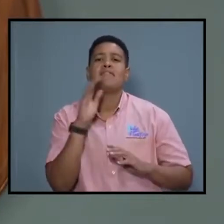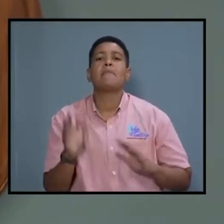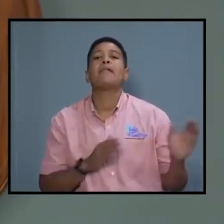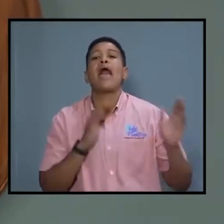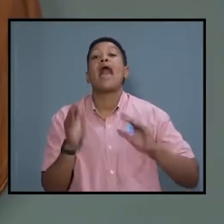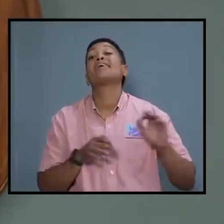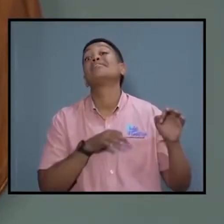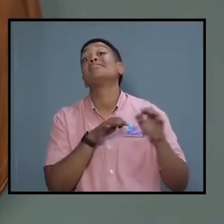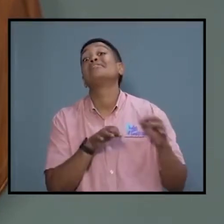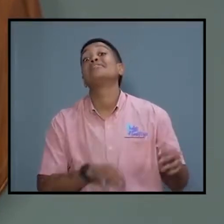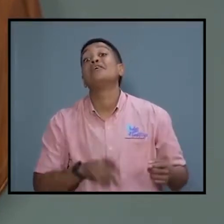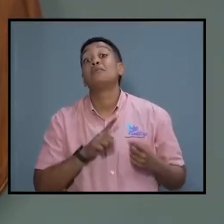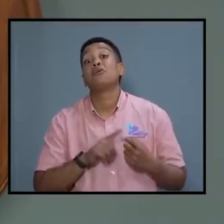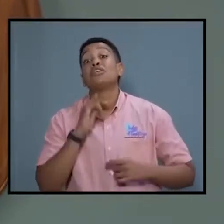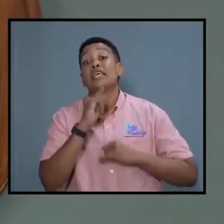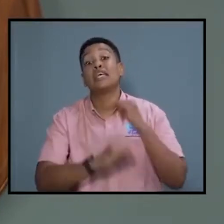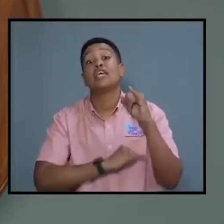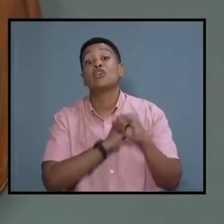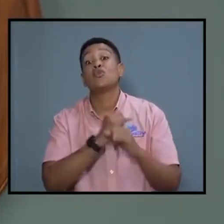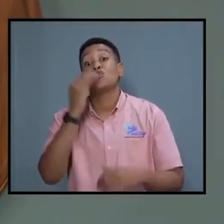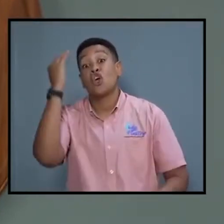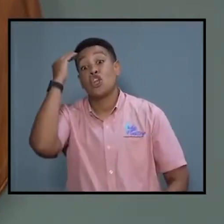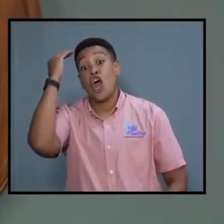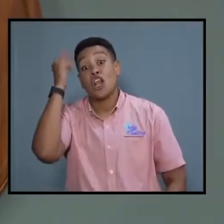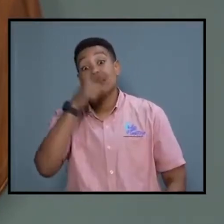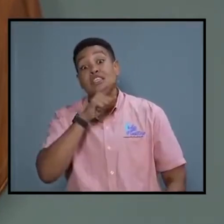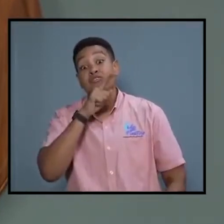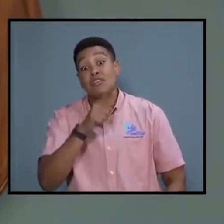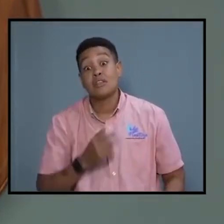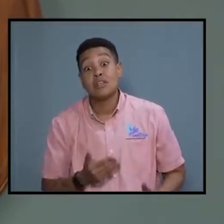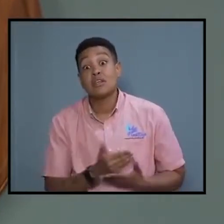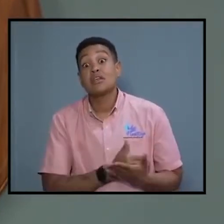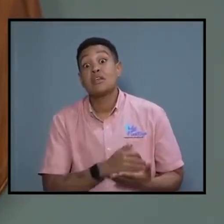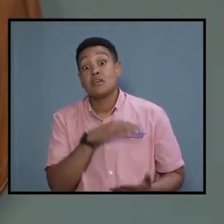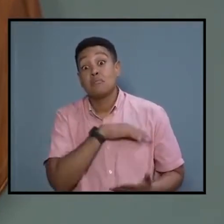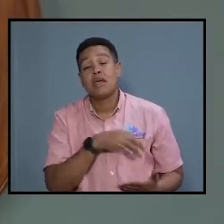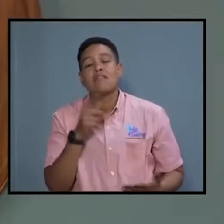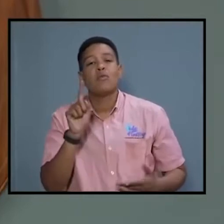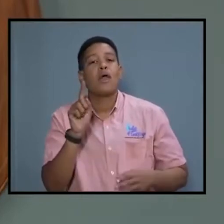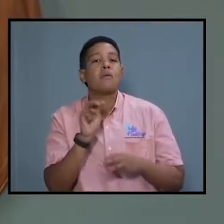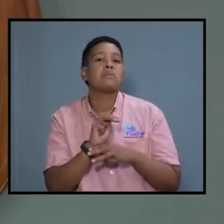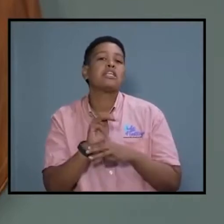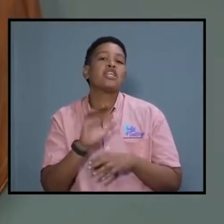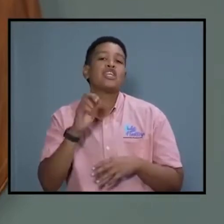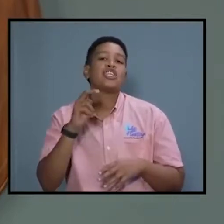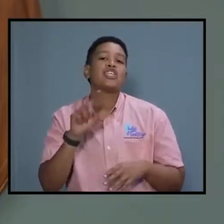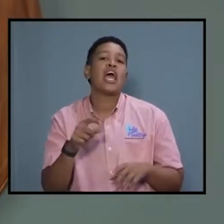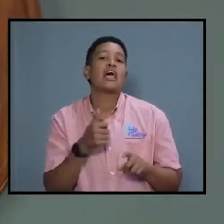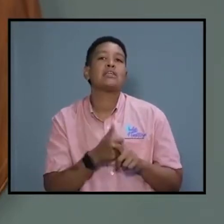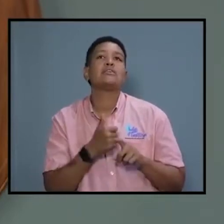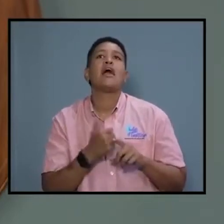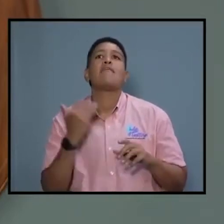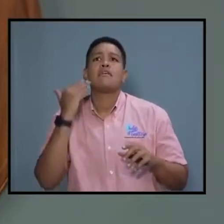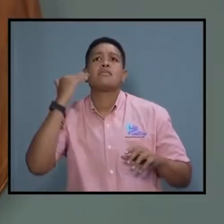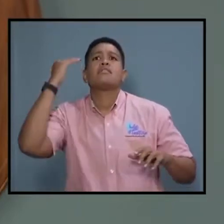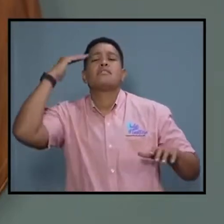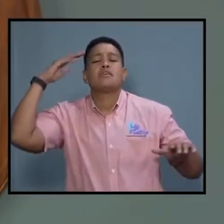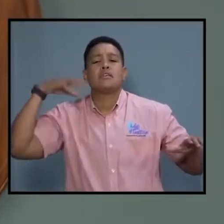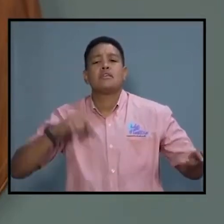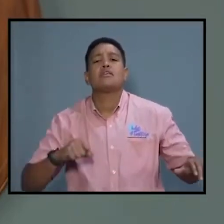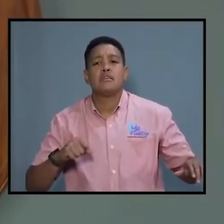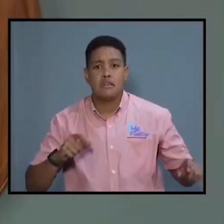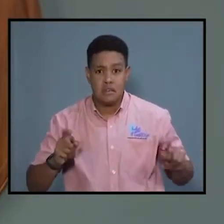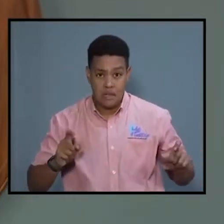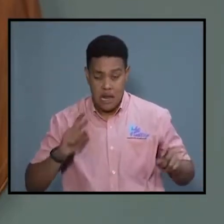laid and the institutional knowledge that has been gained, which Minister Chang has been at the helm of at the Ministry